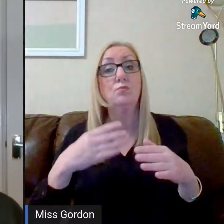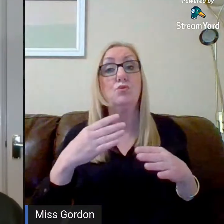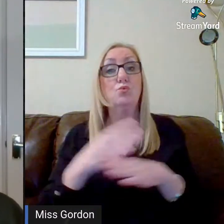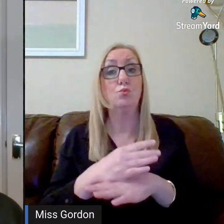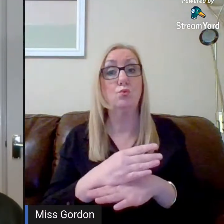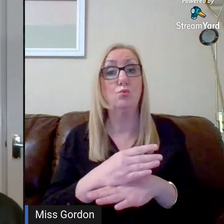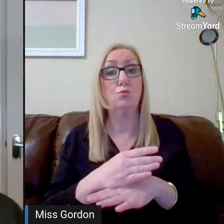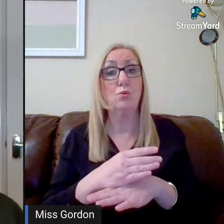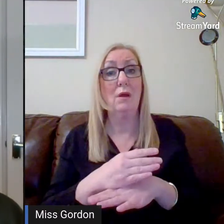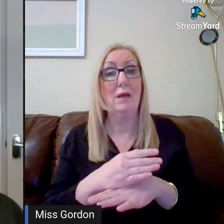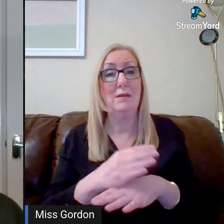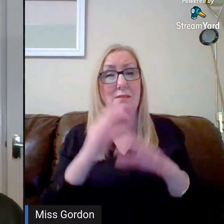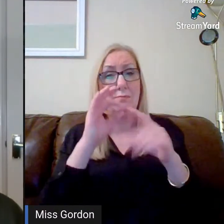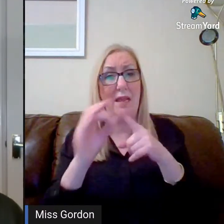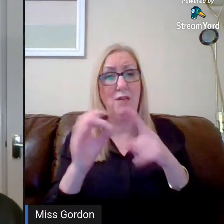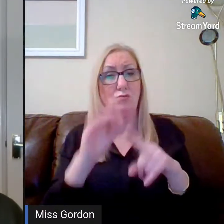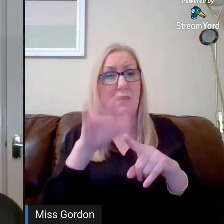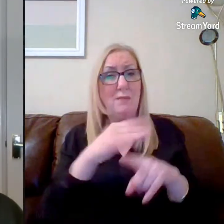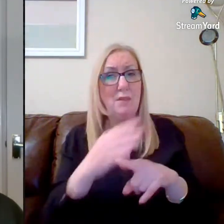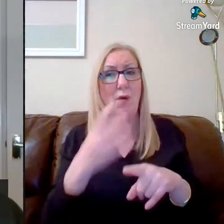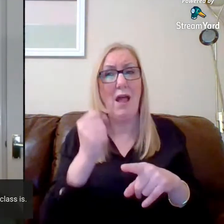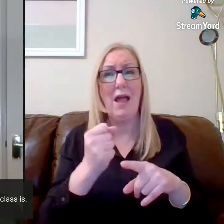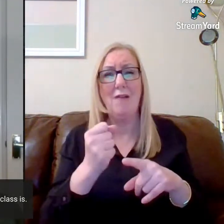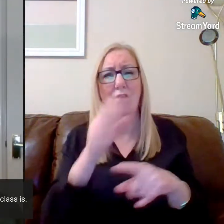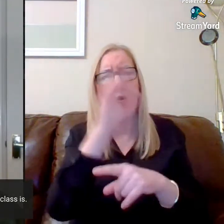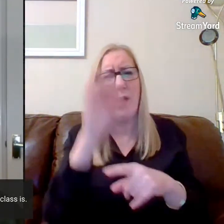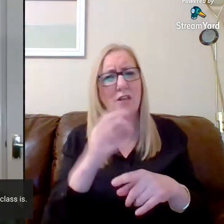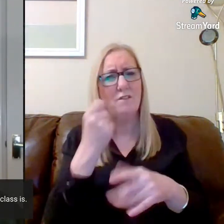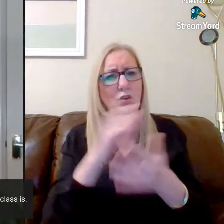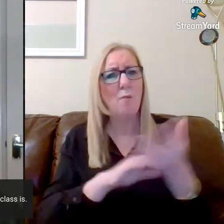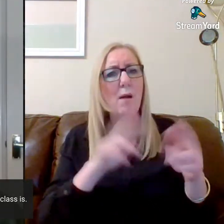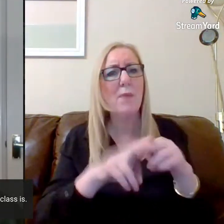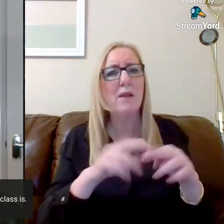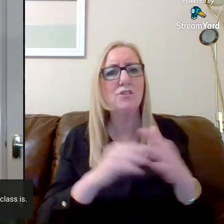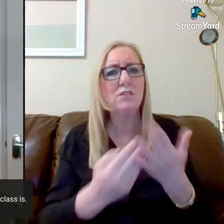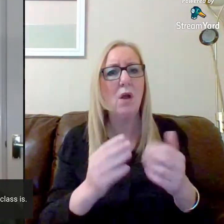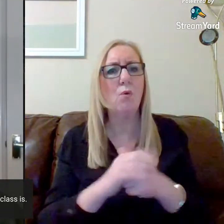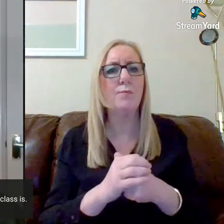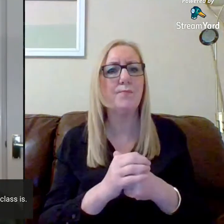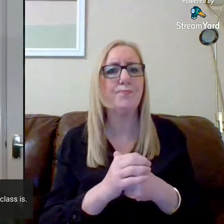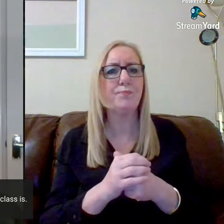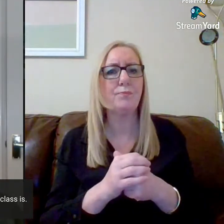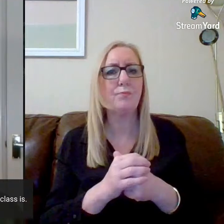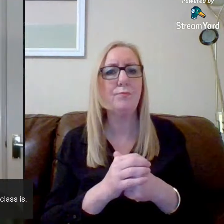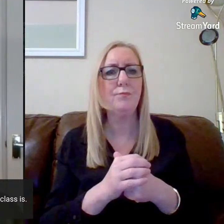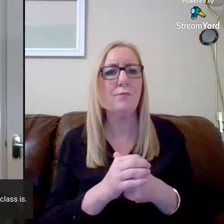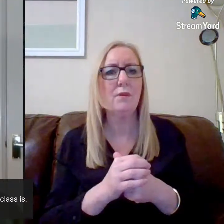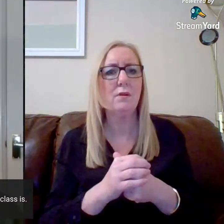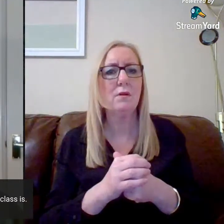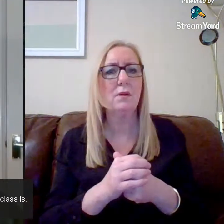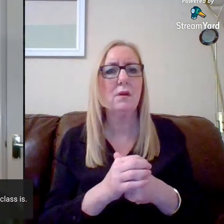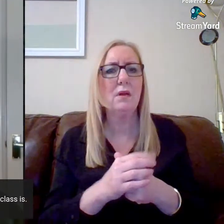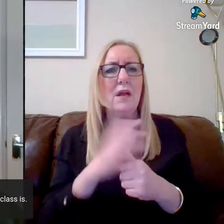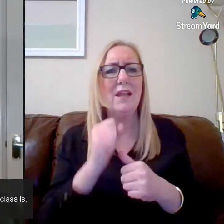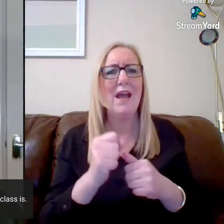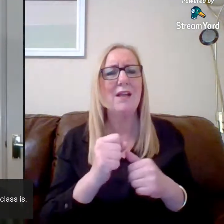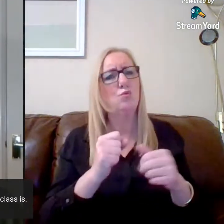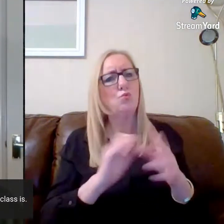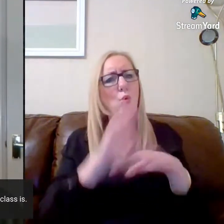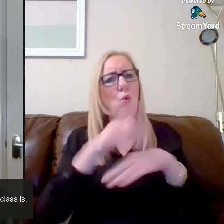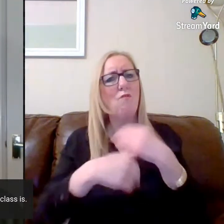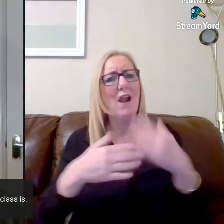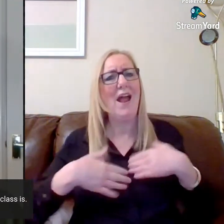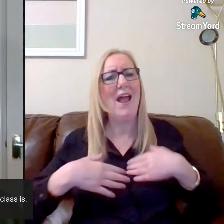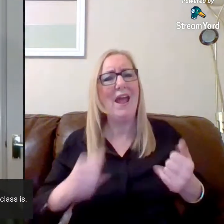Okay. Now, we've got one question from a parent just now. Okay, so can we recap what Health Sector is? So Health